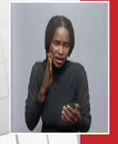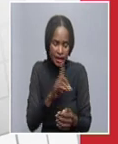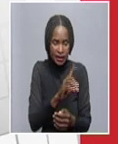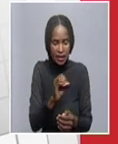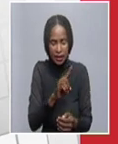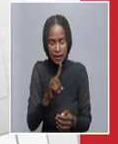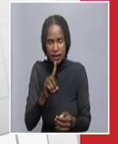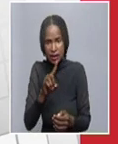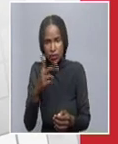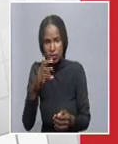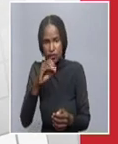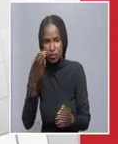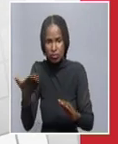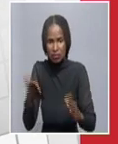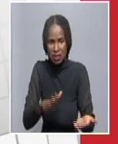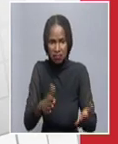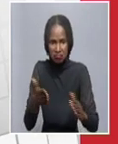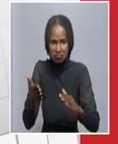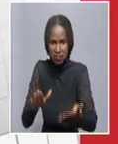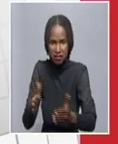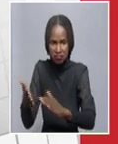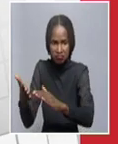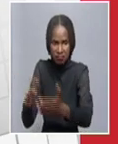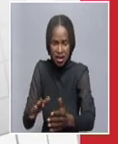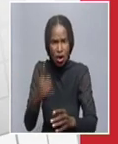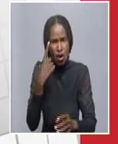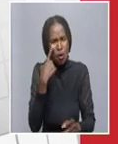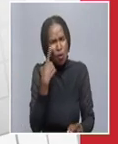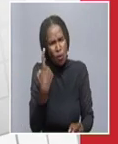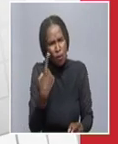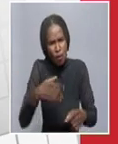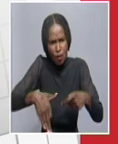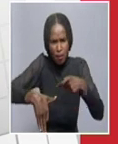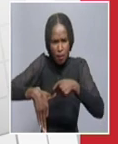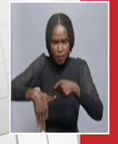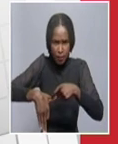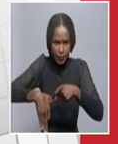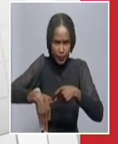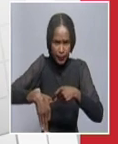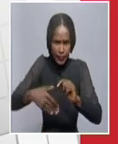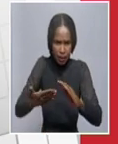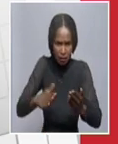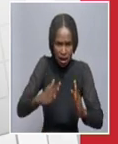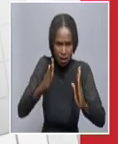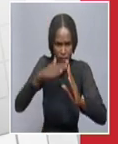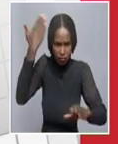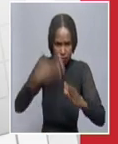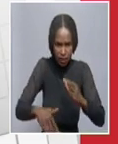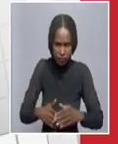12th of October. One of the deceased from Katima Mulilo district died at home,